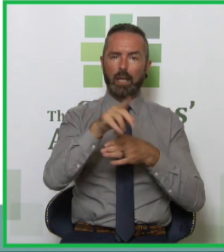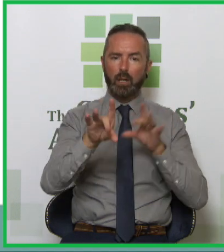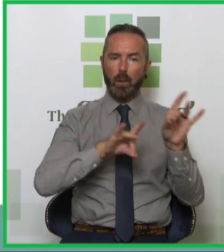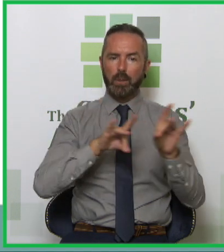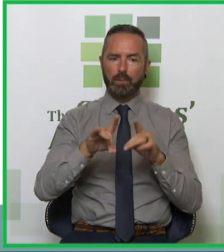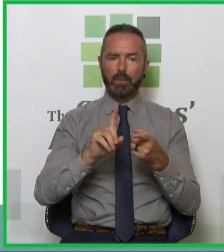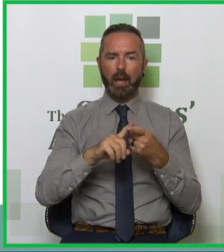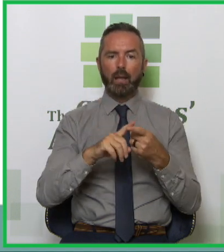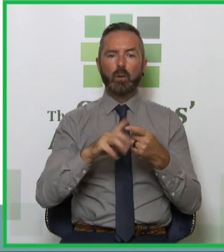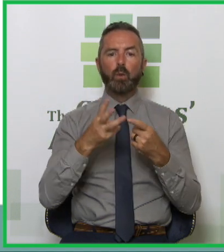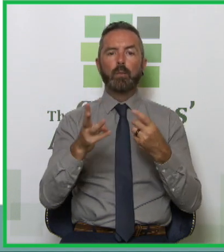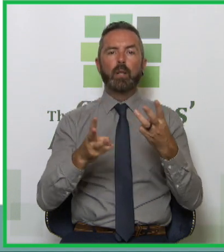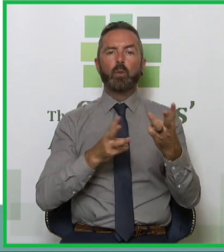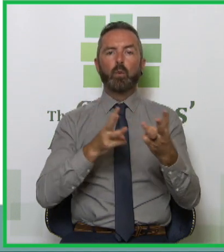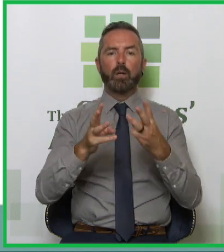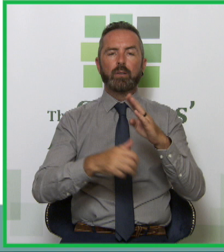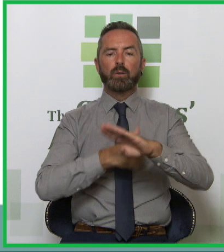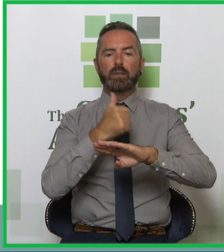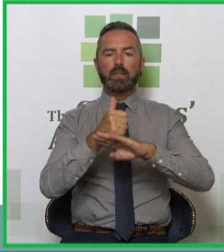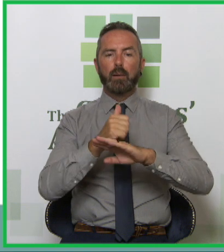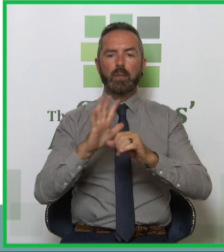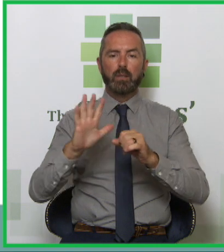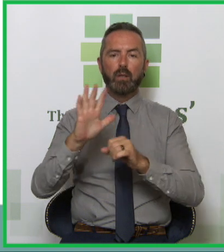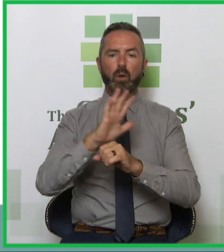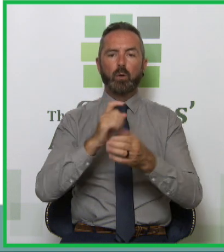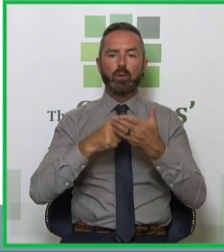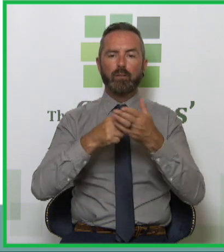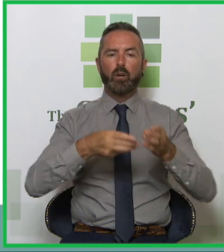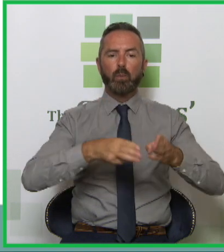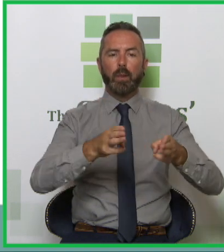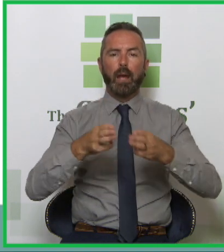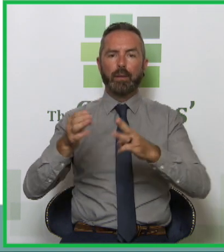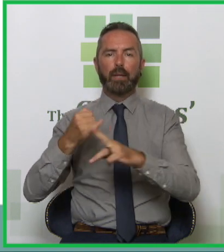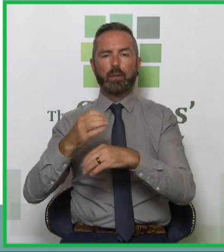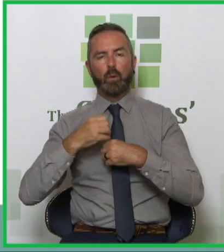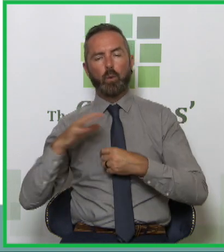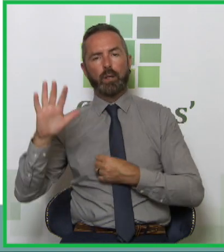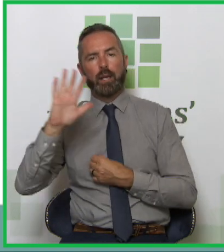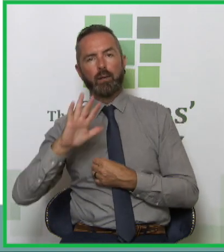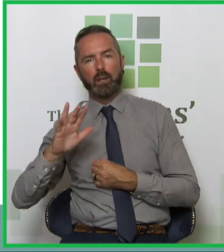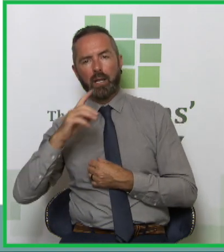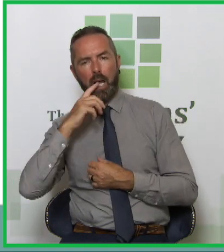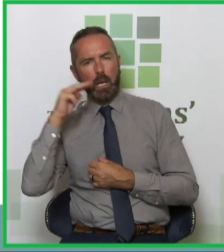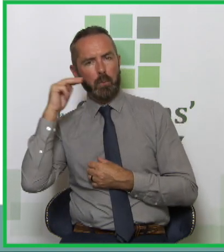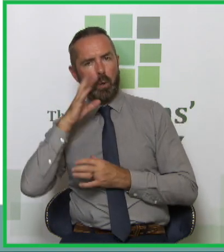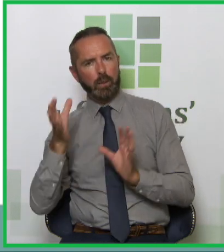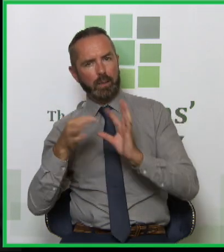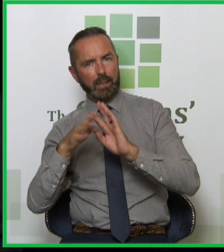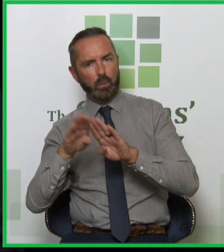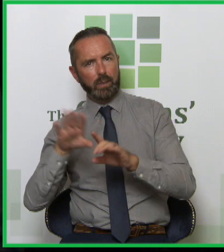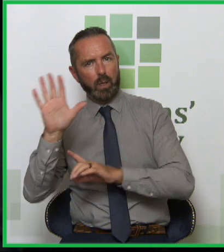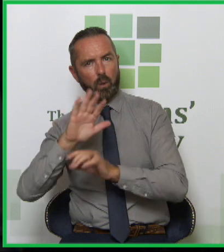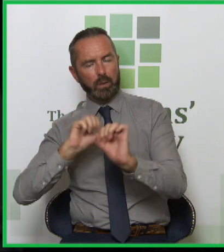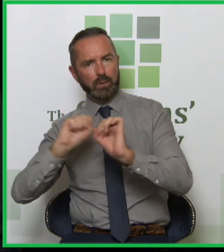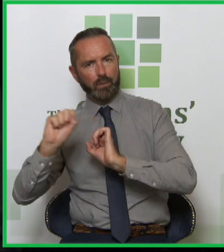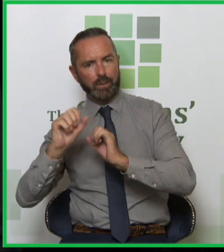to establish local referral pathways in their area and you heard from Joe Kirby there how important it is to be able to link with local services and make